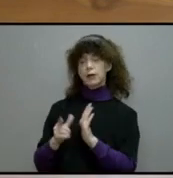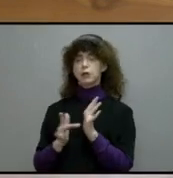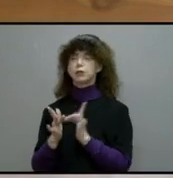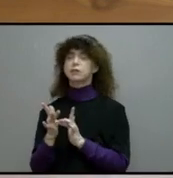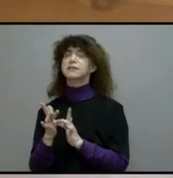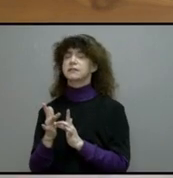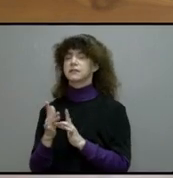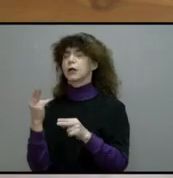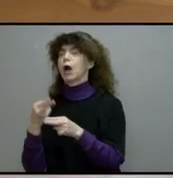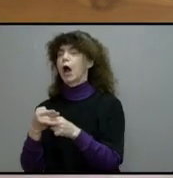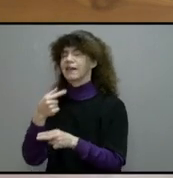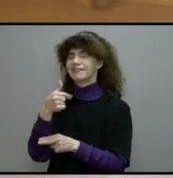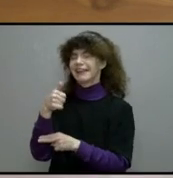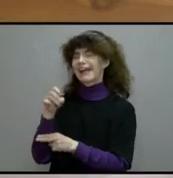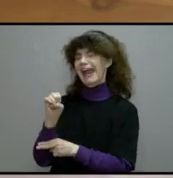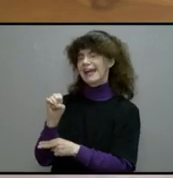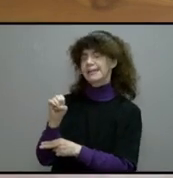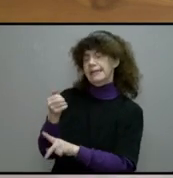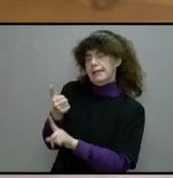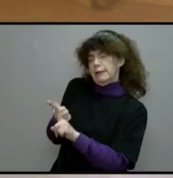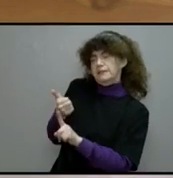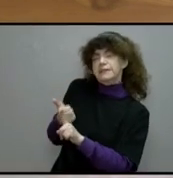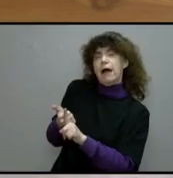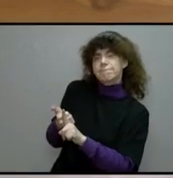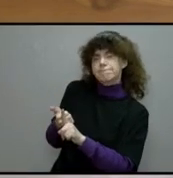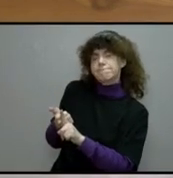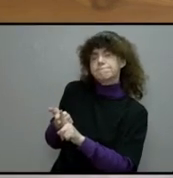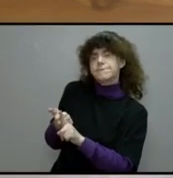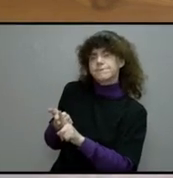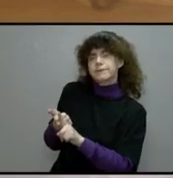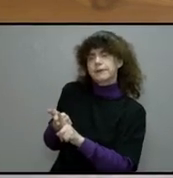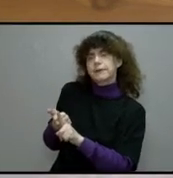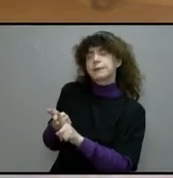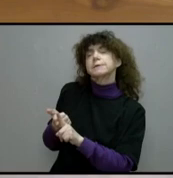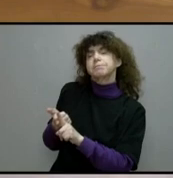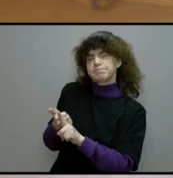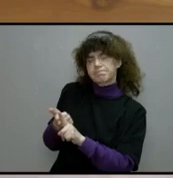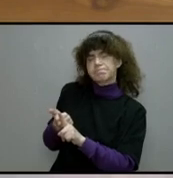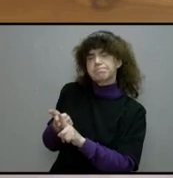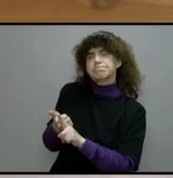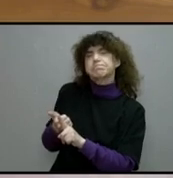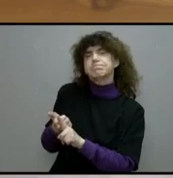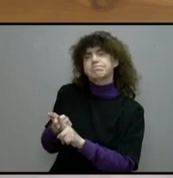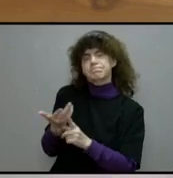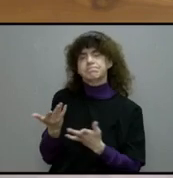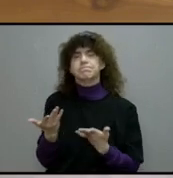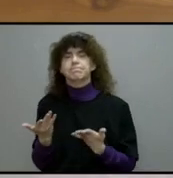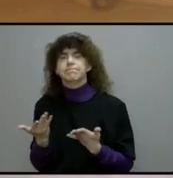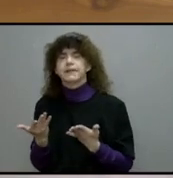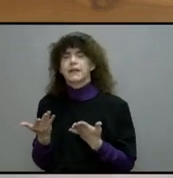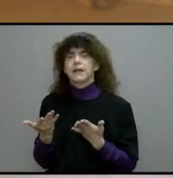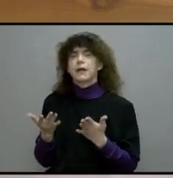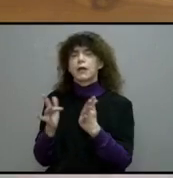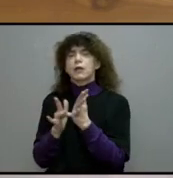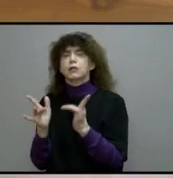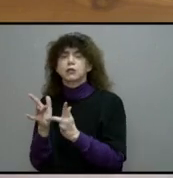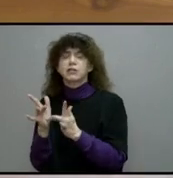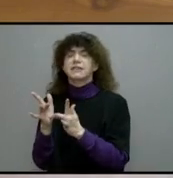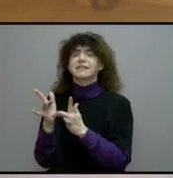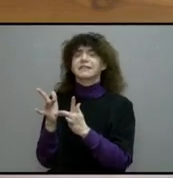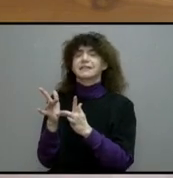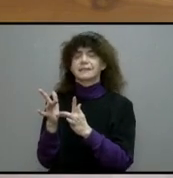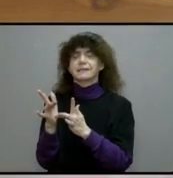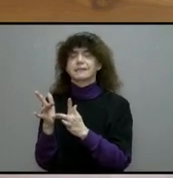himself. The thought is simply that the touchstone, or should I say the cornerstone, of every